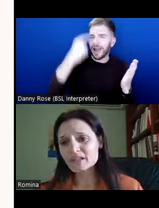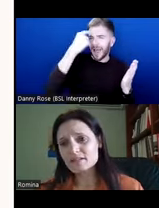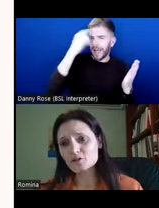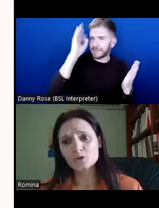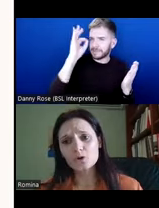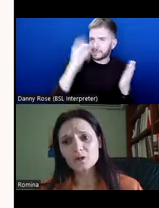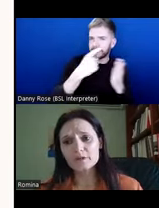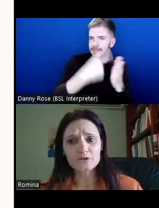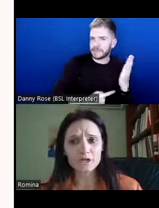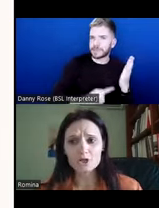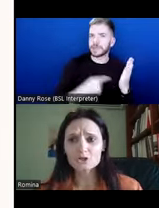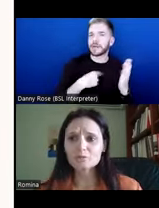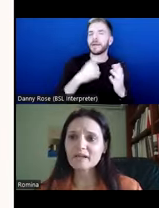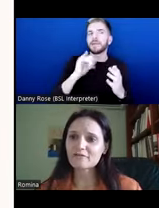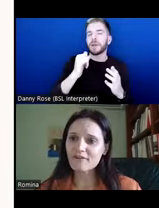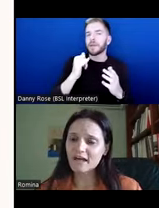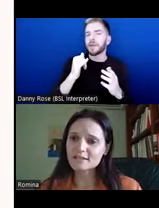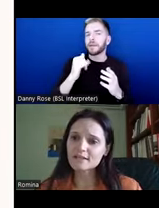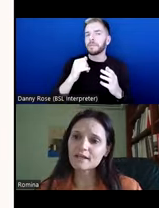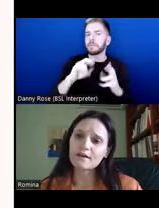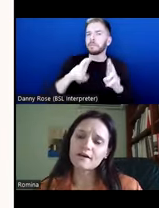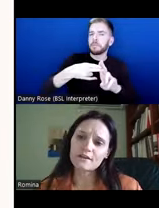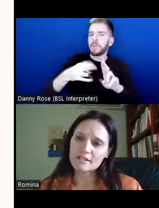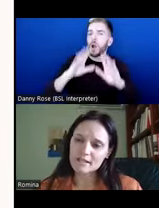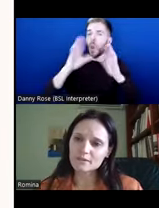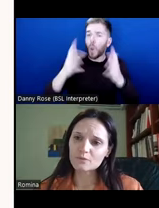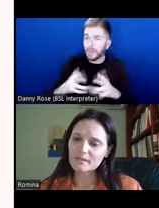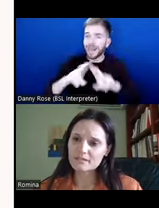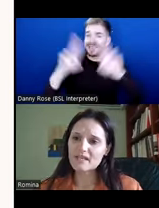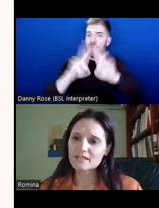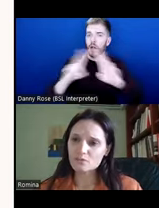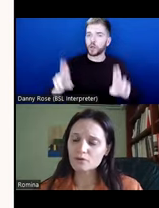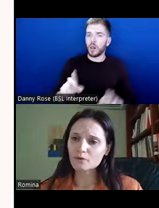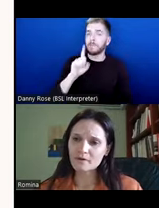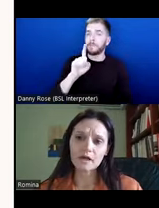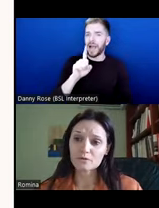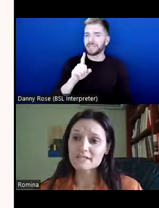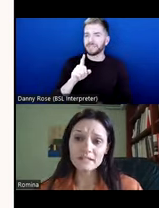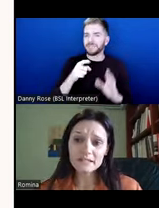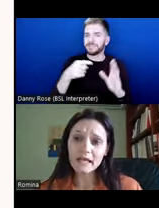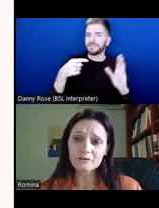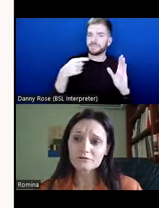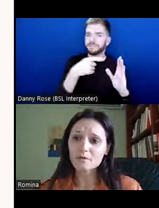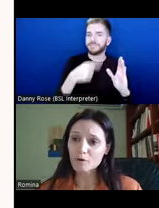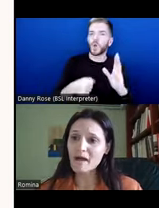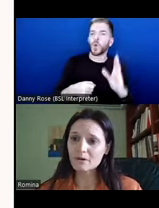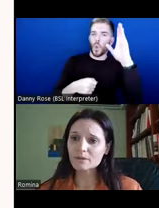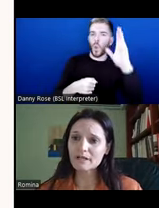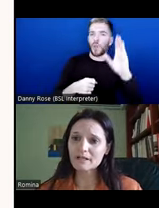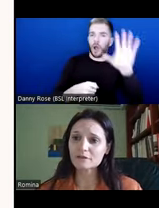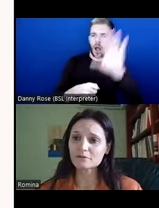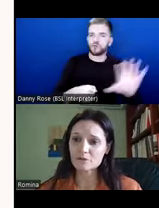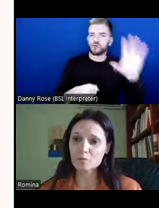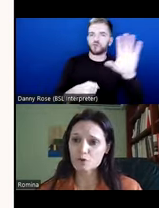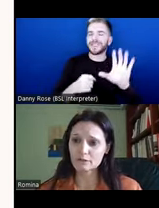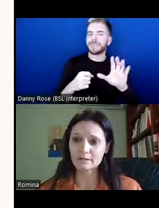might be considered global or international, but in fact they are decided within spaces where Northern countries tend to have more power